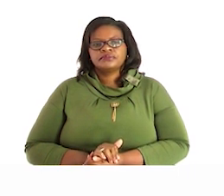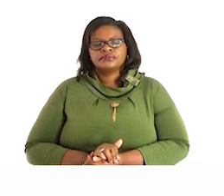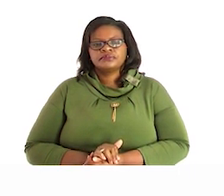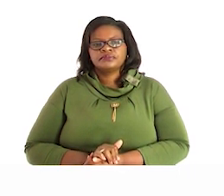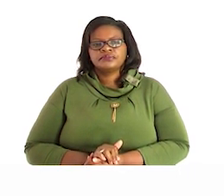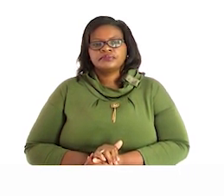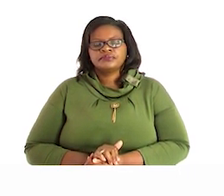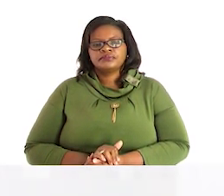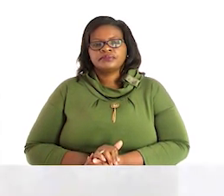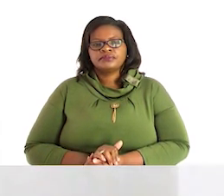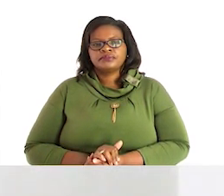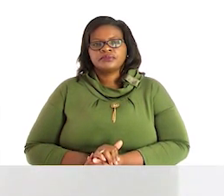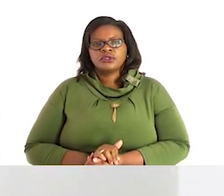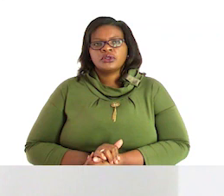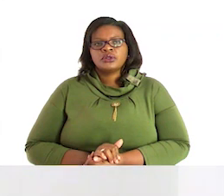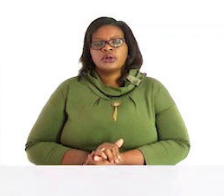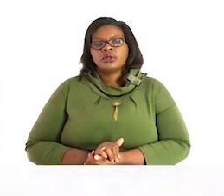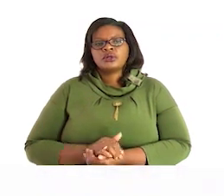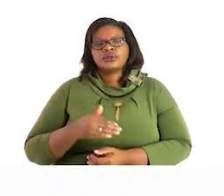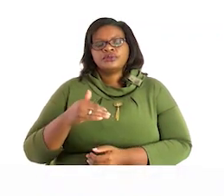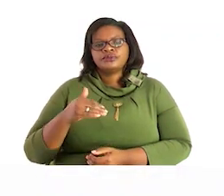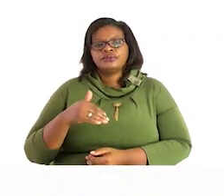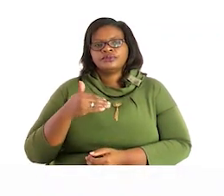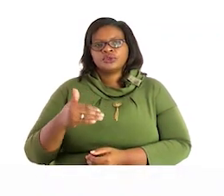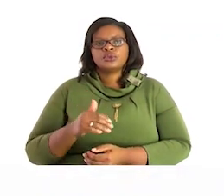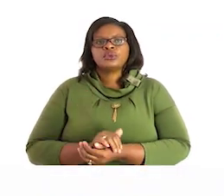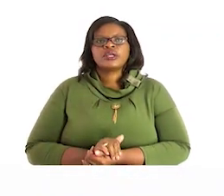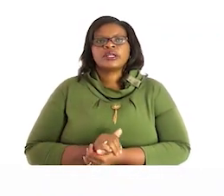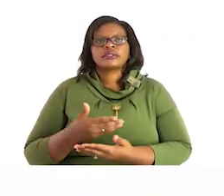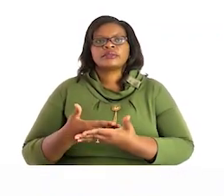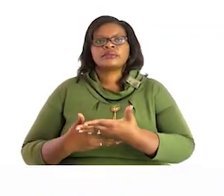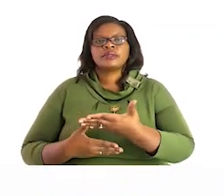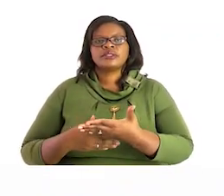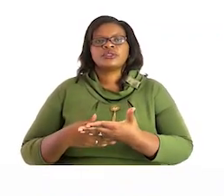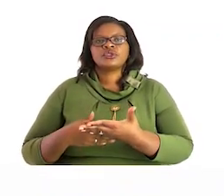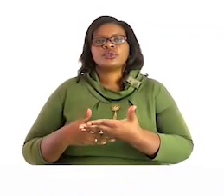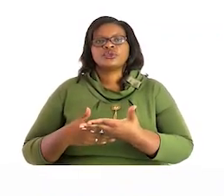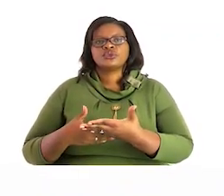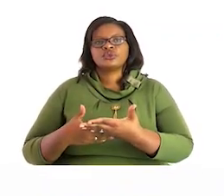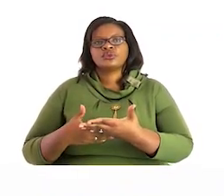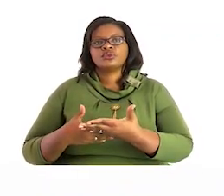let us go to the next page let is page which